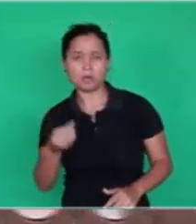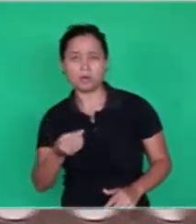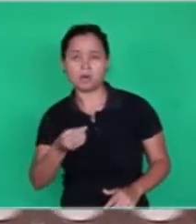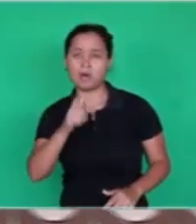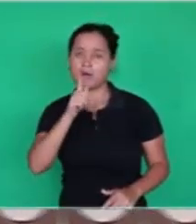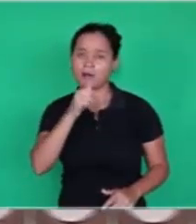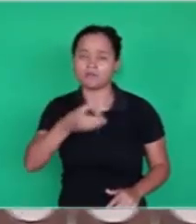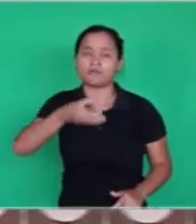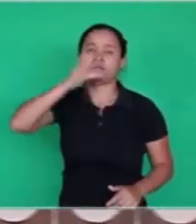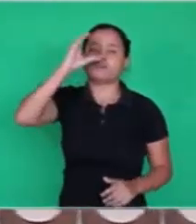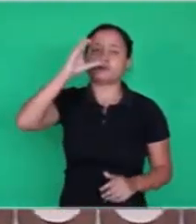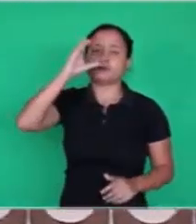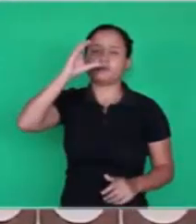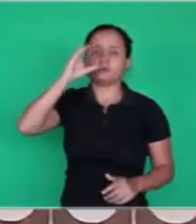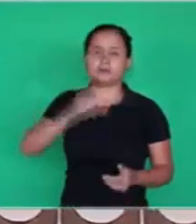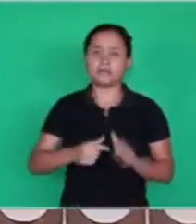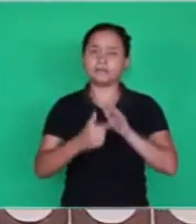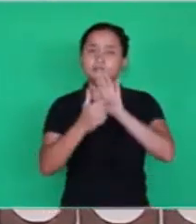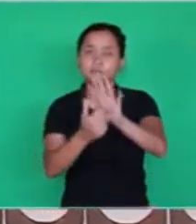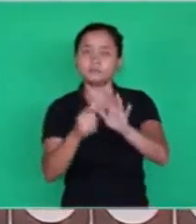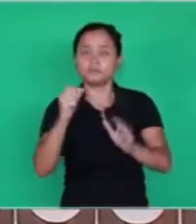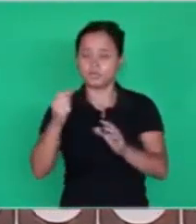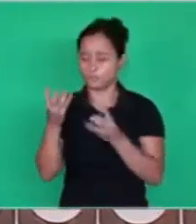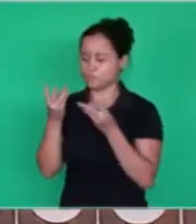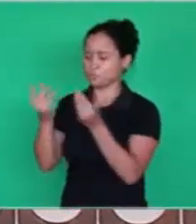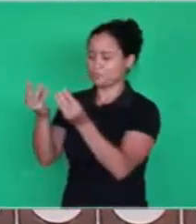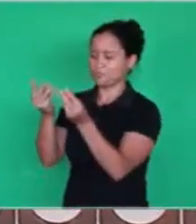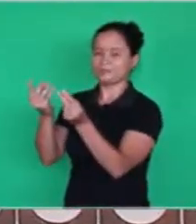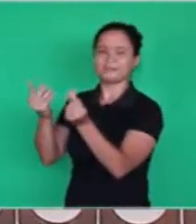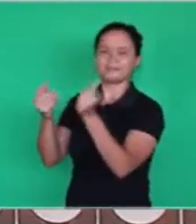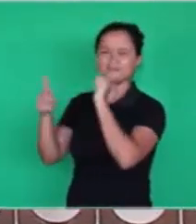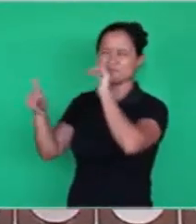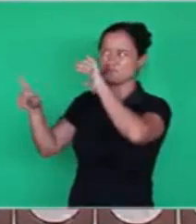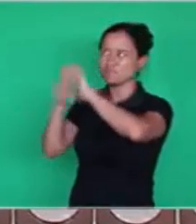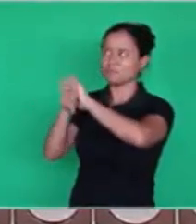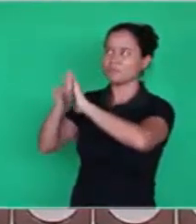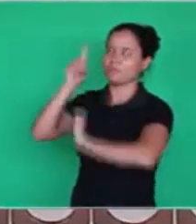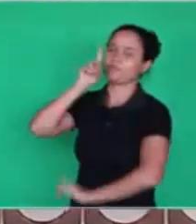element, a substance that only God has.